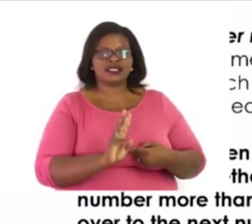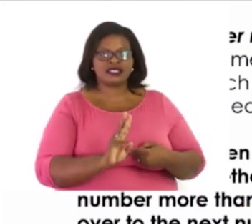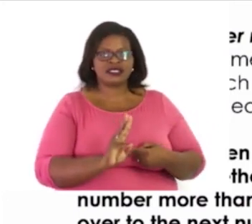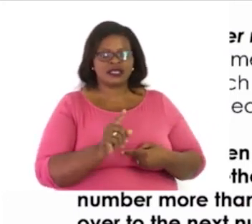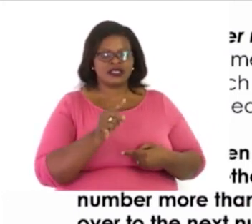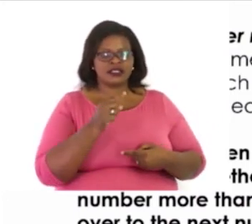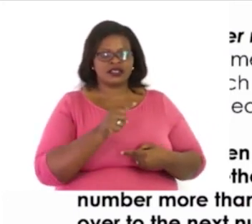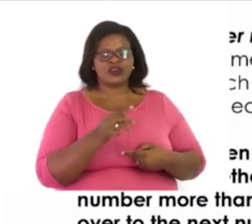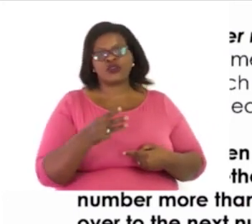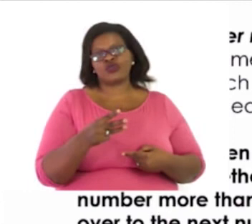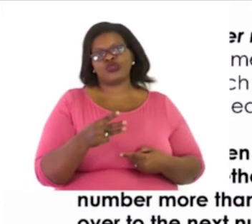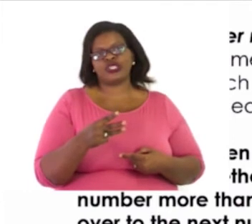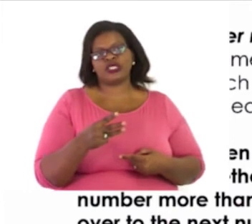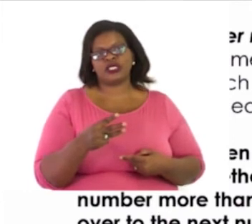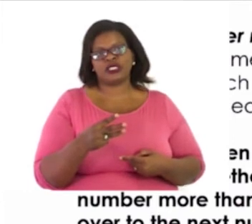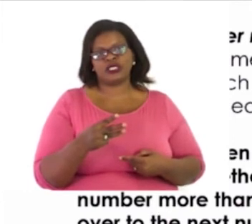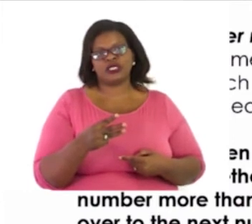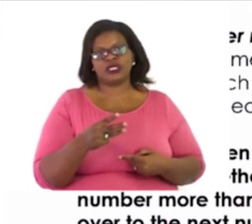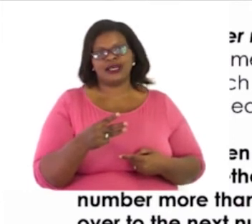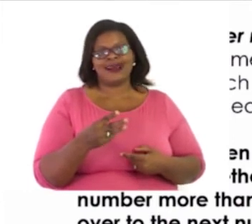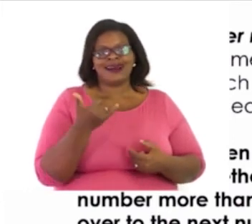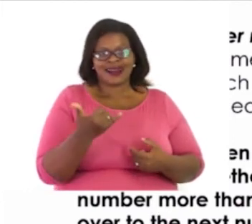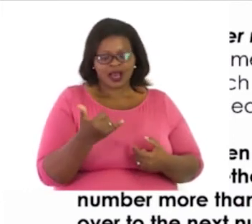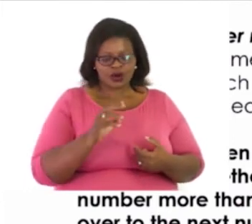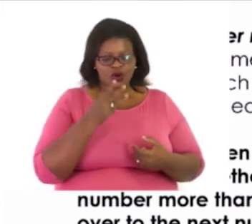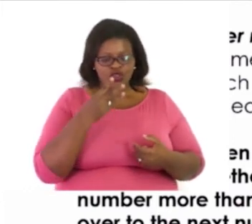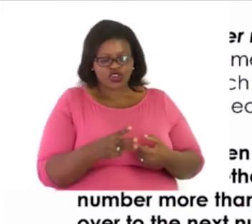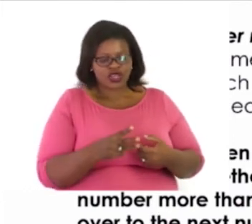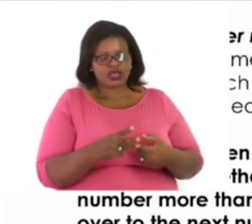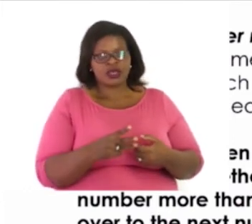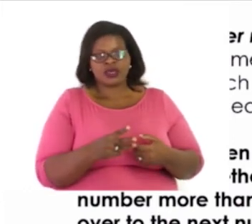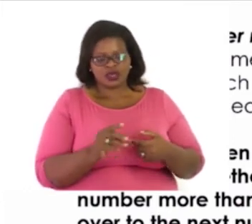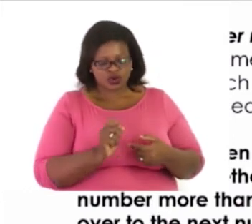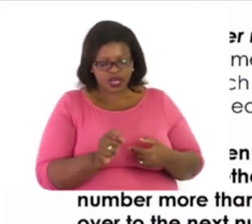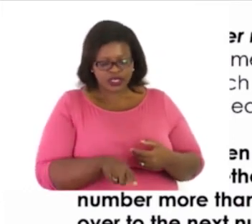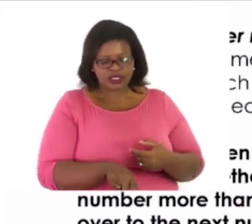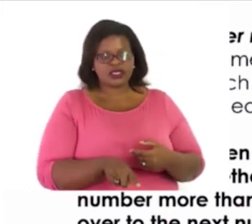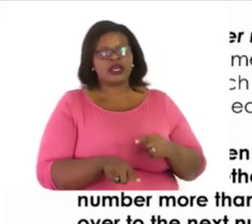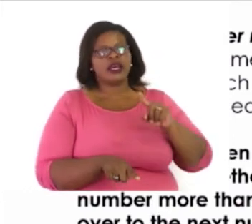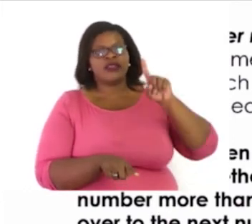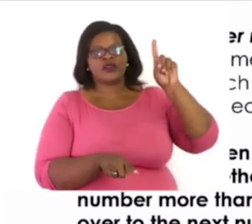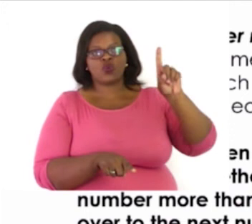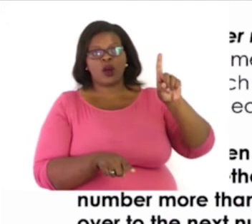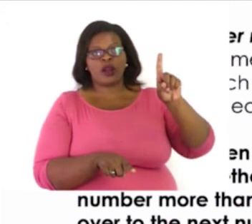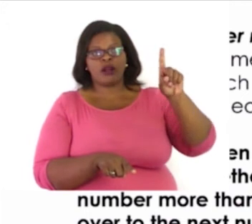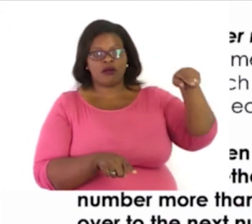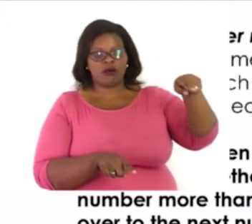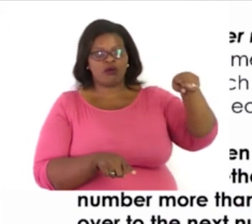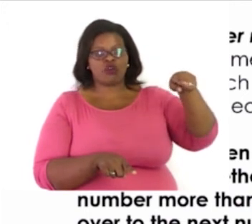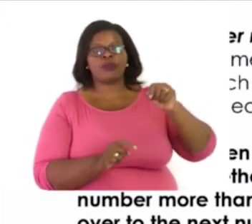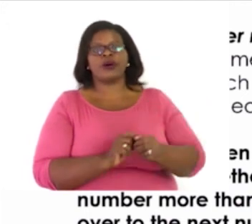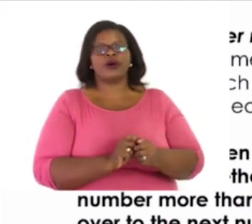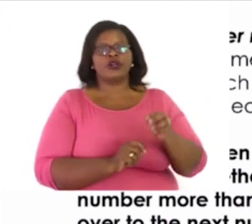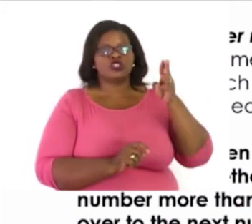13. Now, we write down the three and we carry the one over to the four. Then, we say